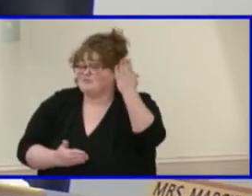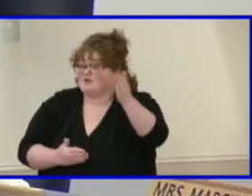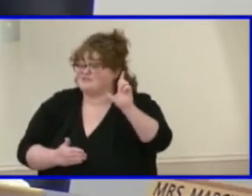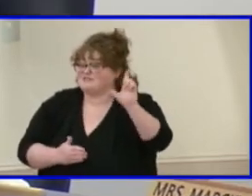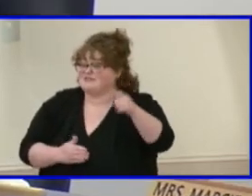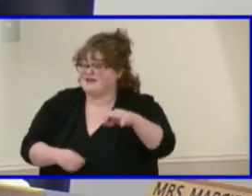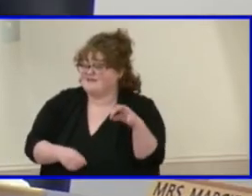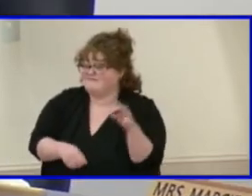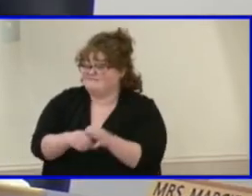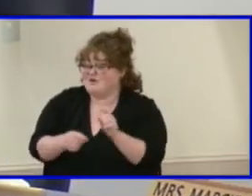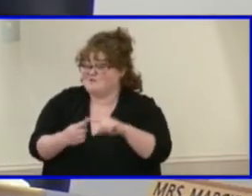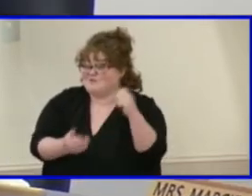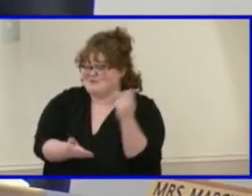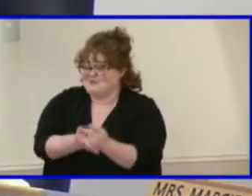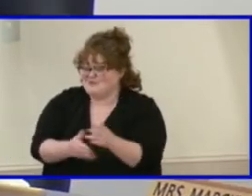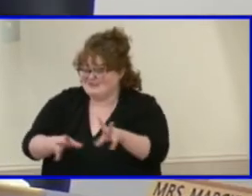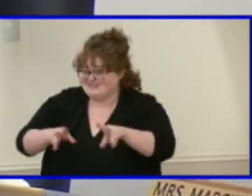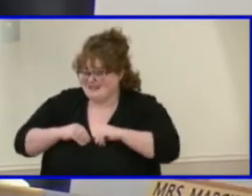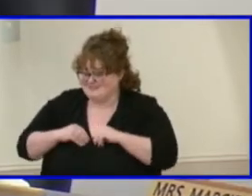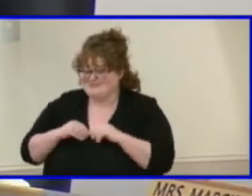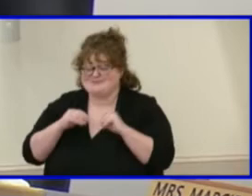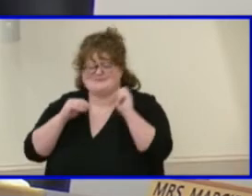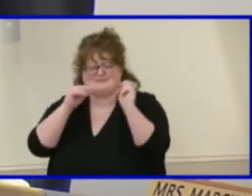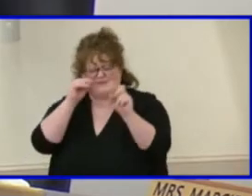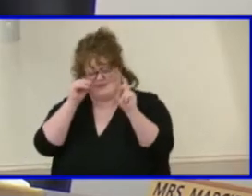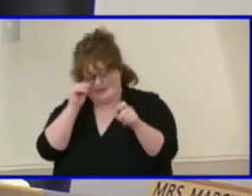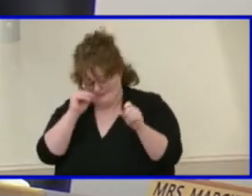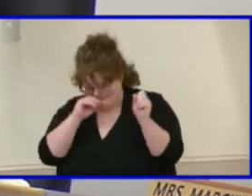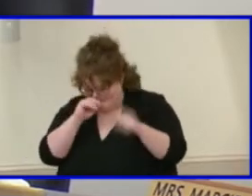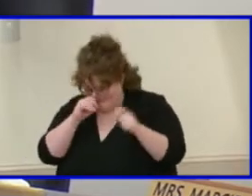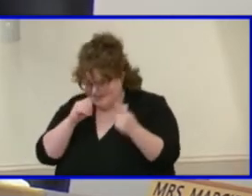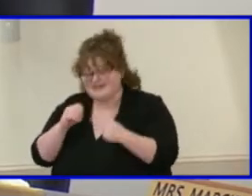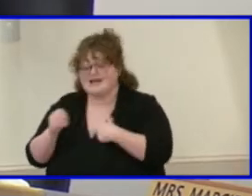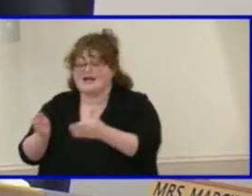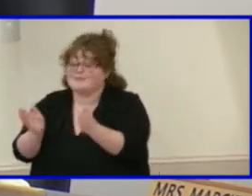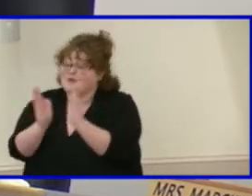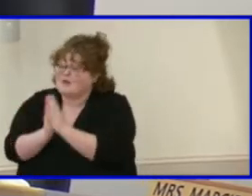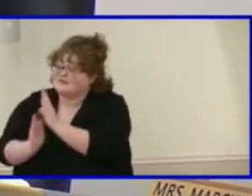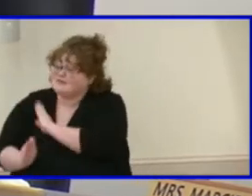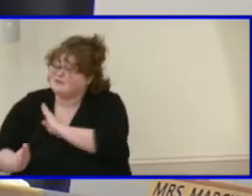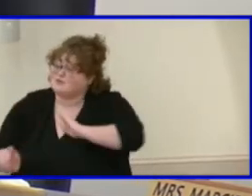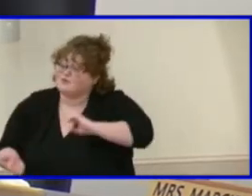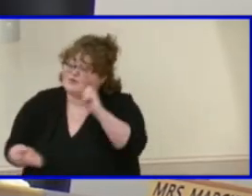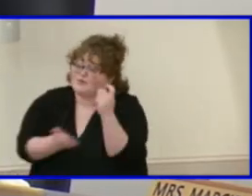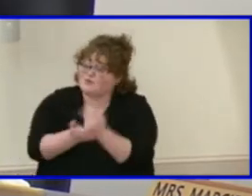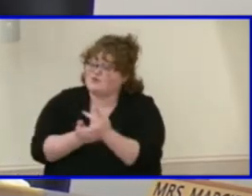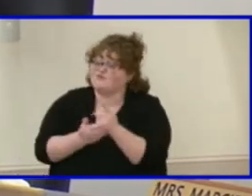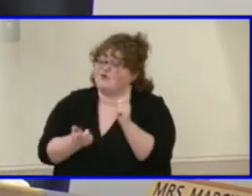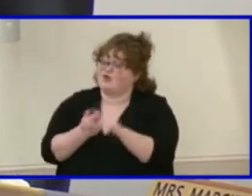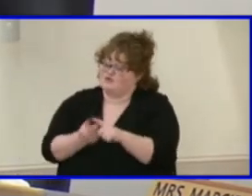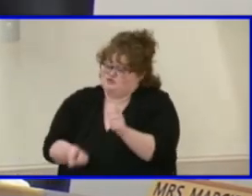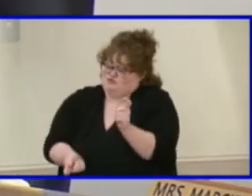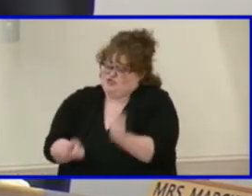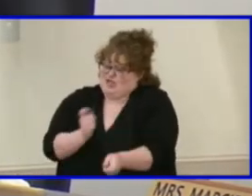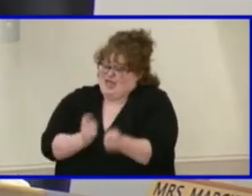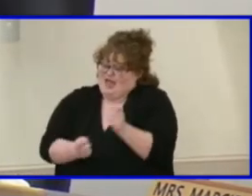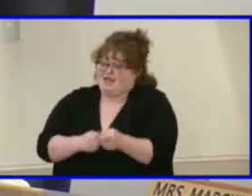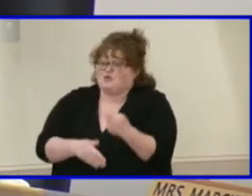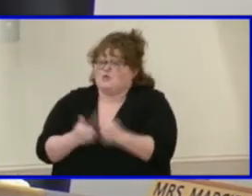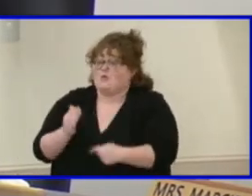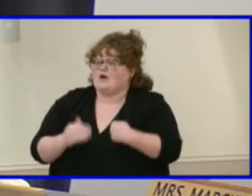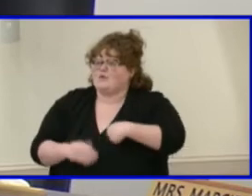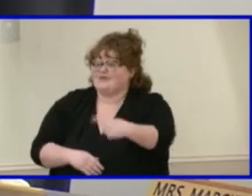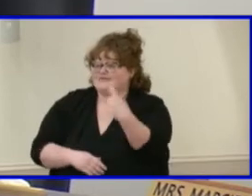means for our students and forgot that key piece. So I am the board's approval of the changes you heard about to the